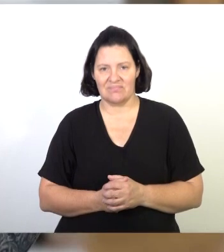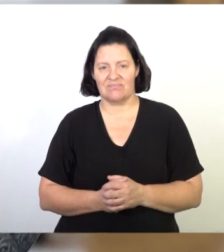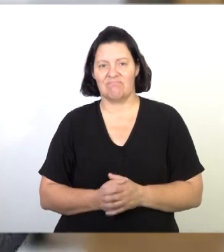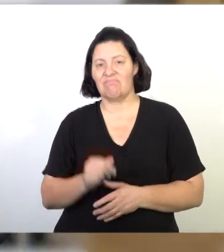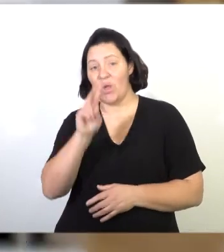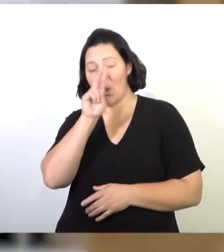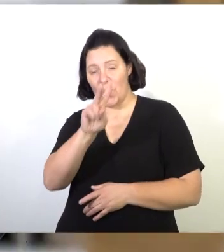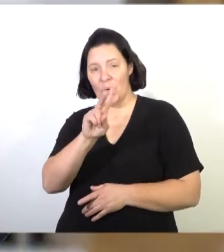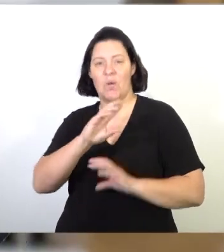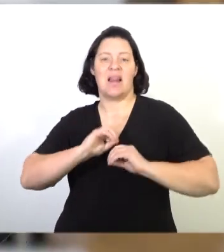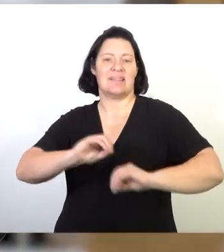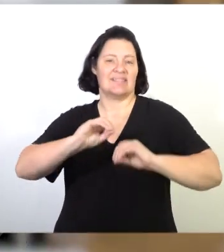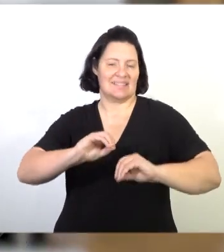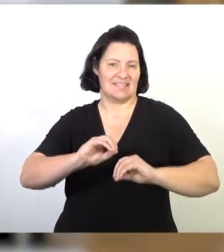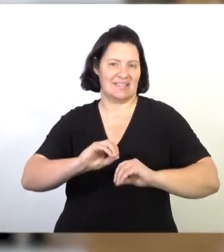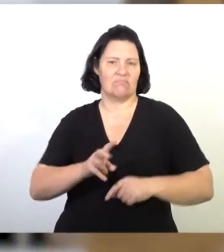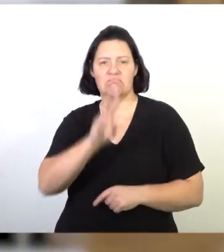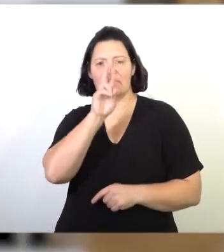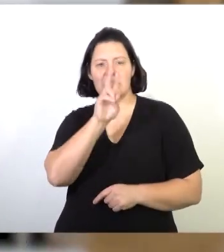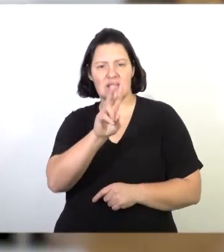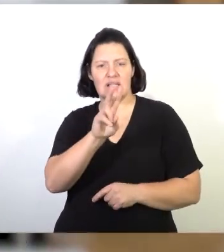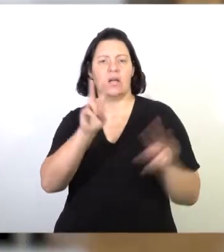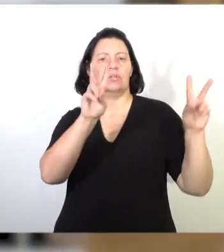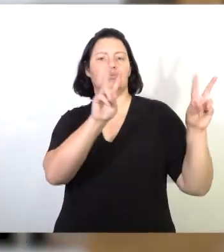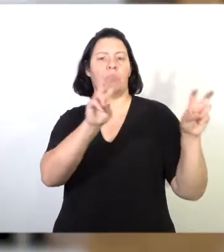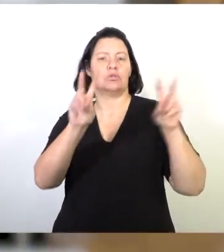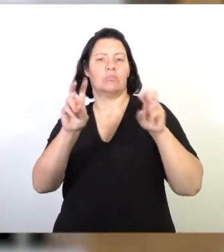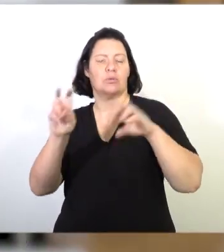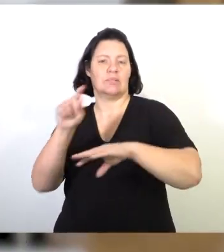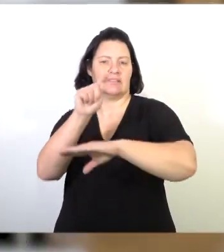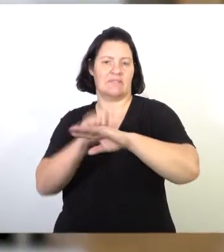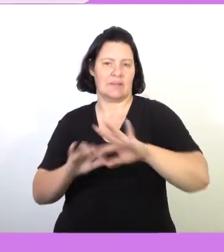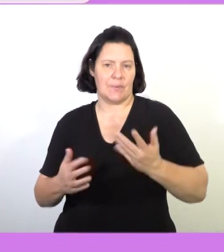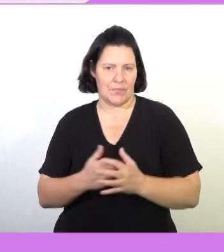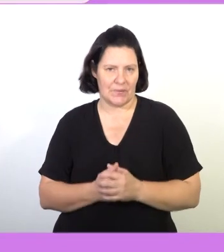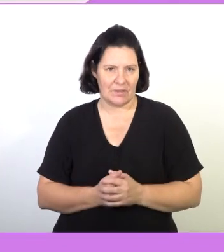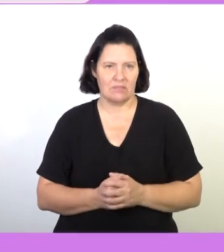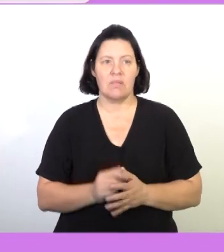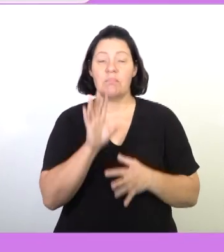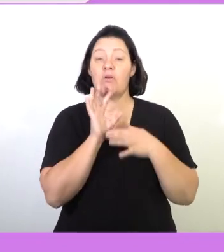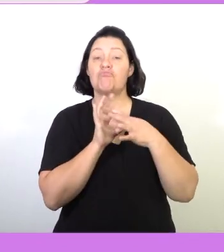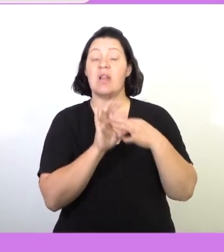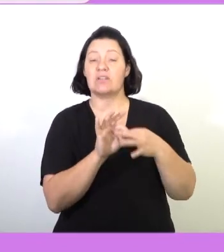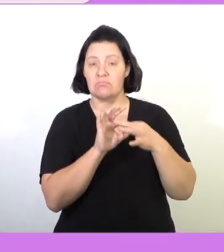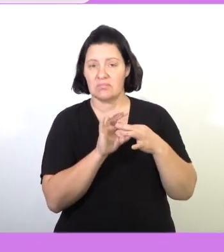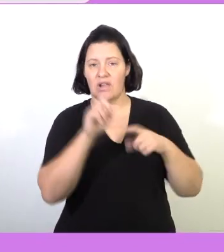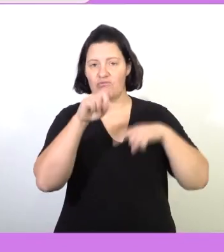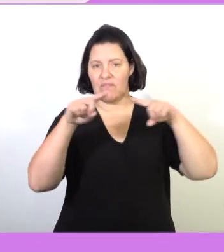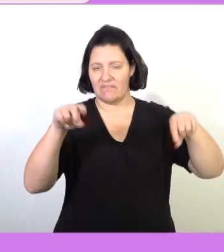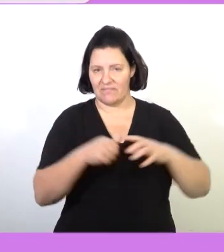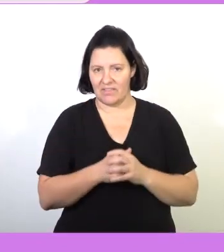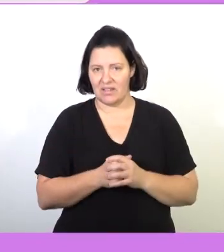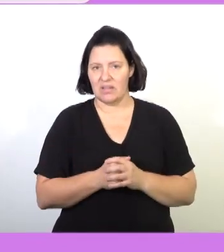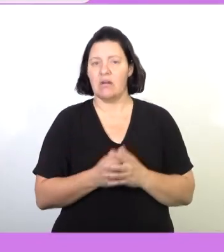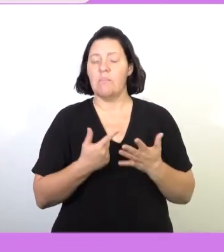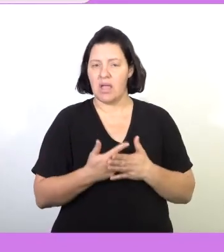our lesson and how we have divided the topic for today. The topic is relationships and graphs.